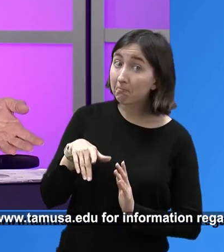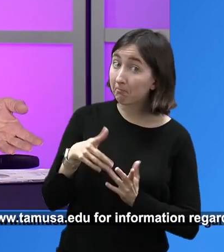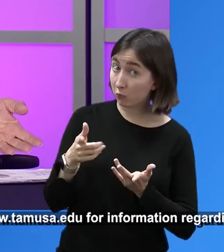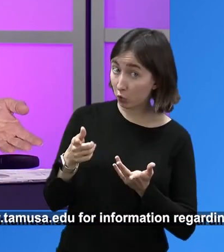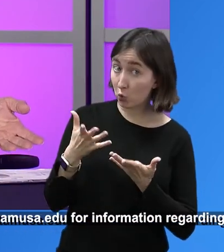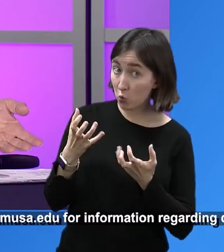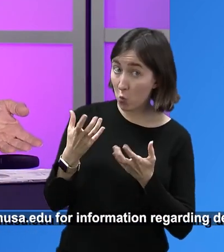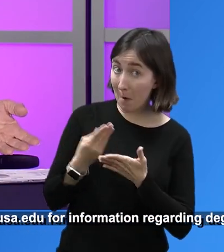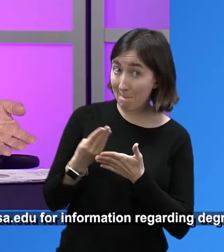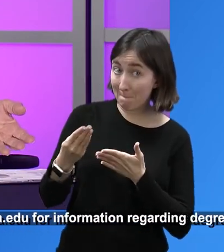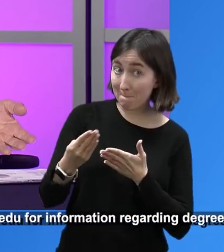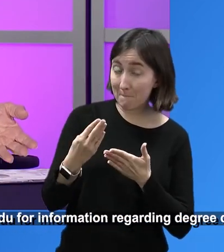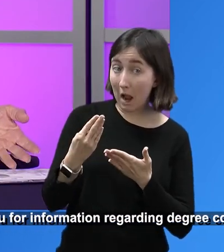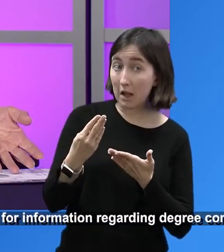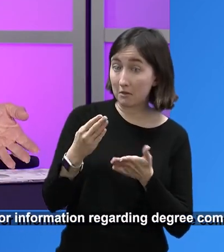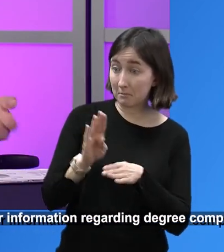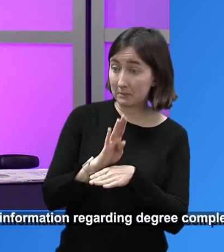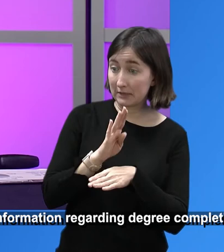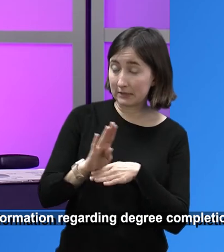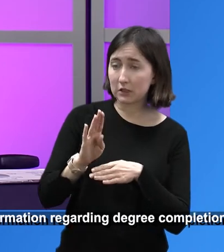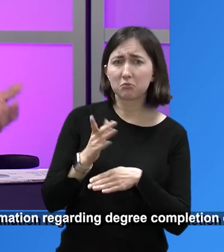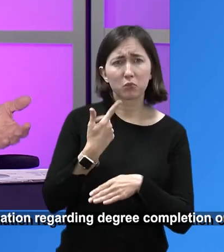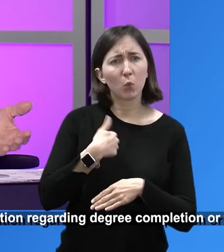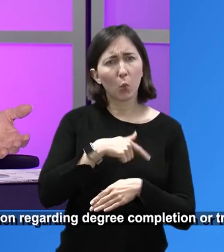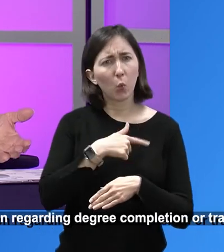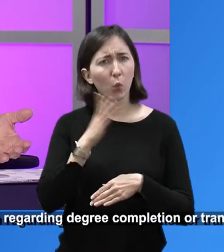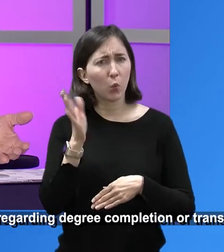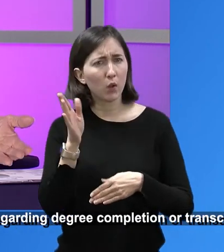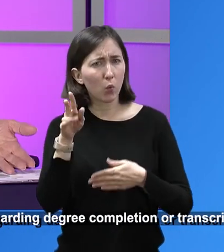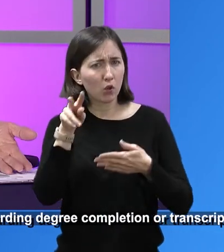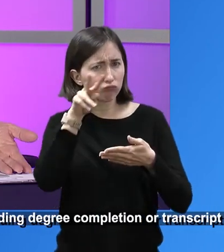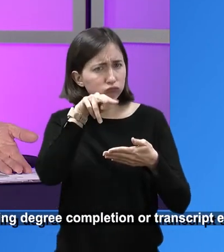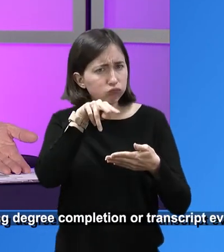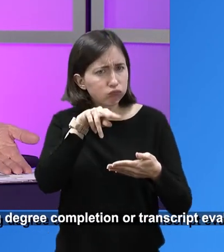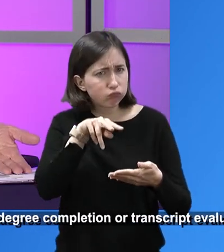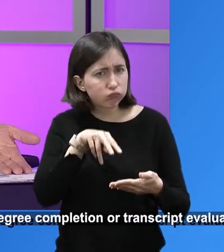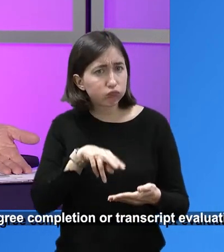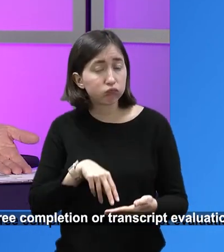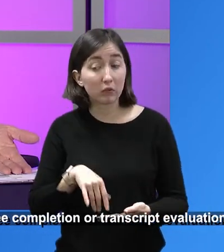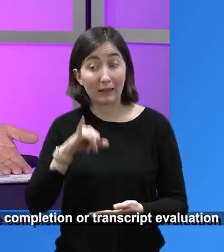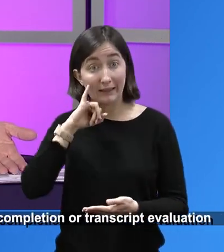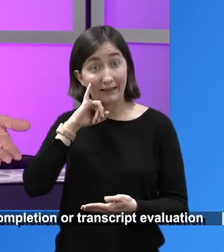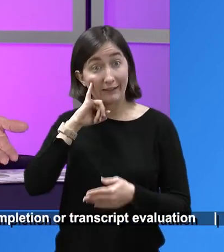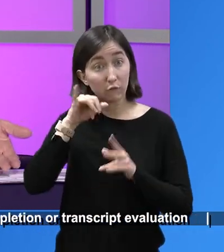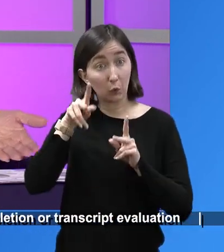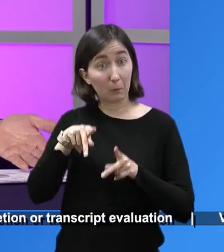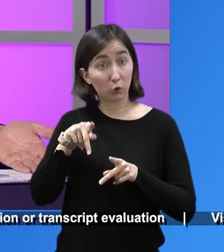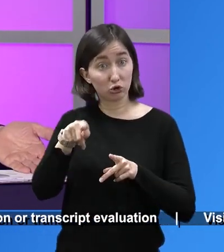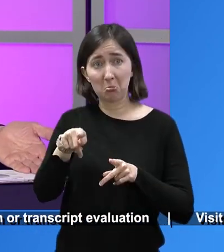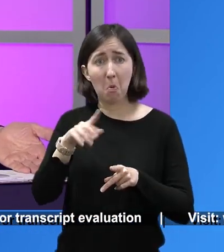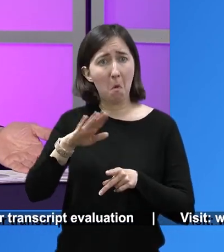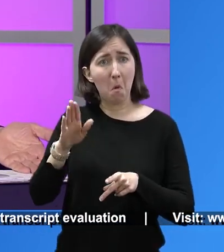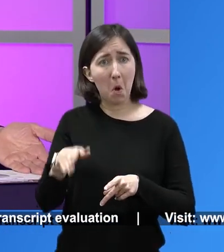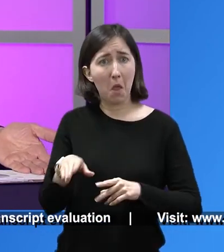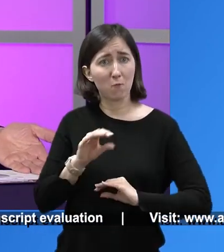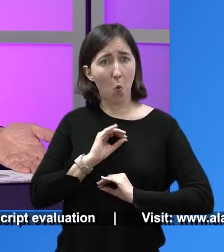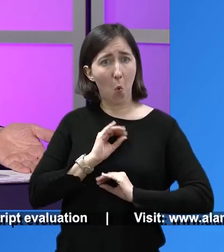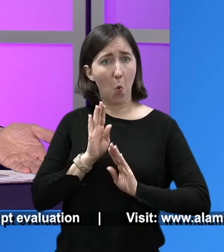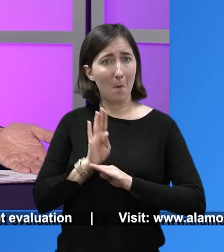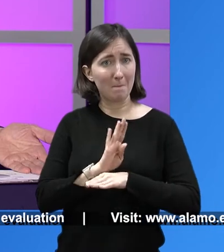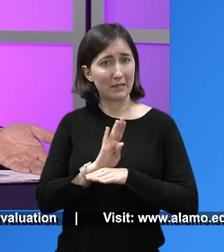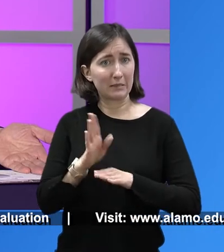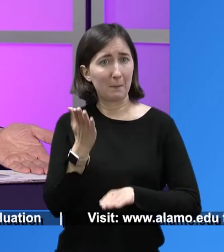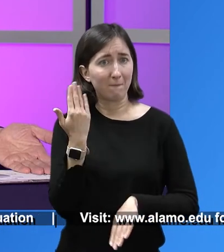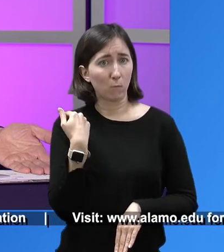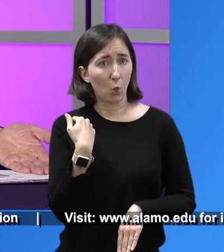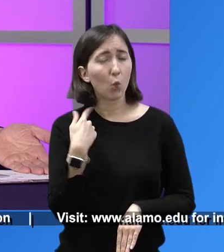financials that we, in turn, are looking at LIFT Fund looks at it and said, that's a profitable business. Right. So even though that person has not